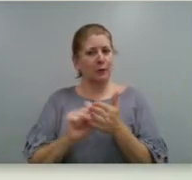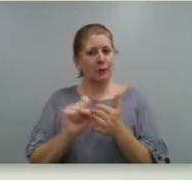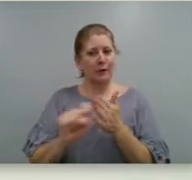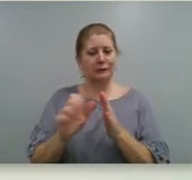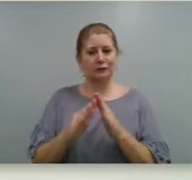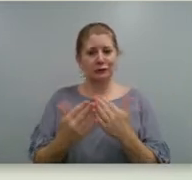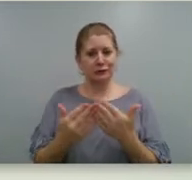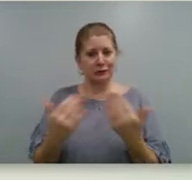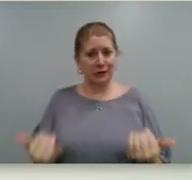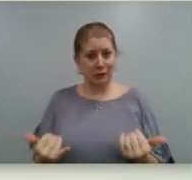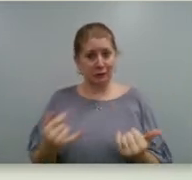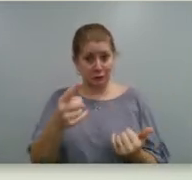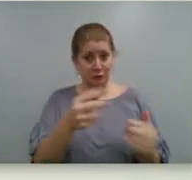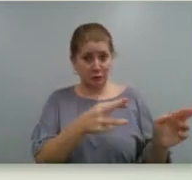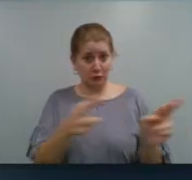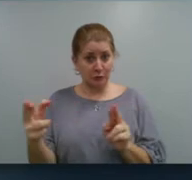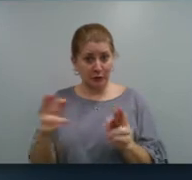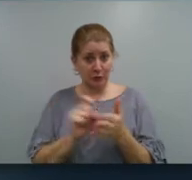Are you? Are you?